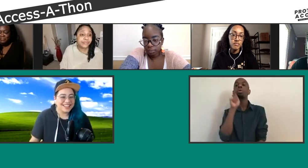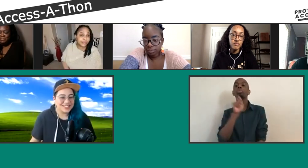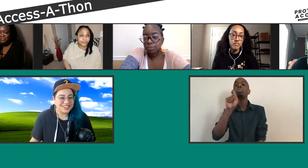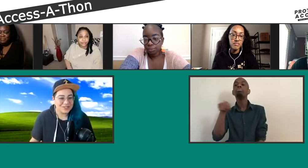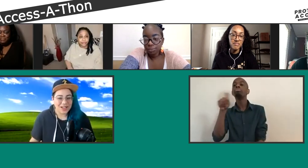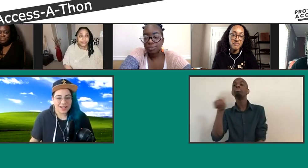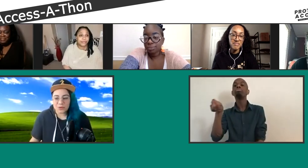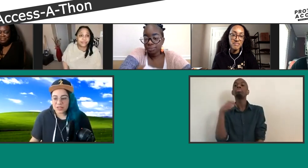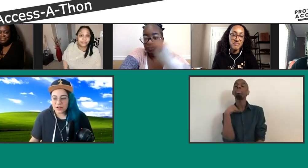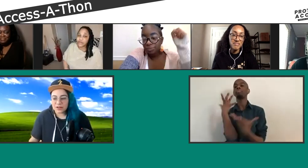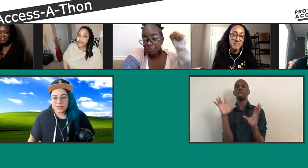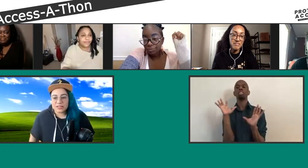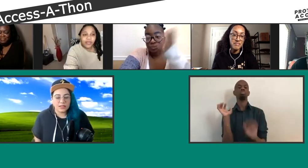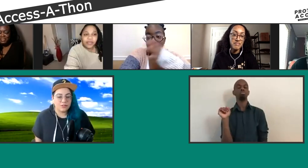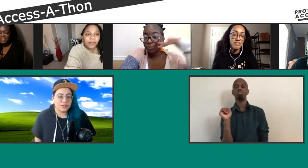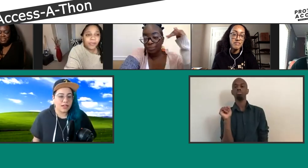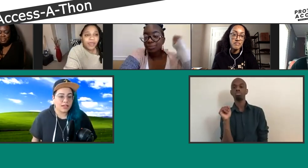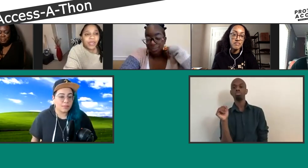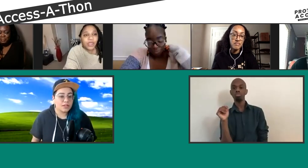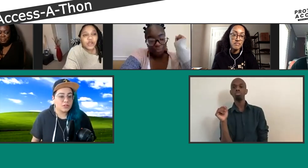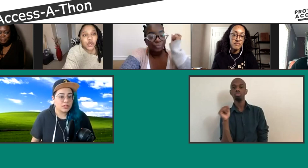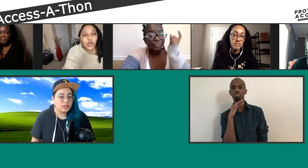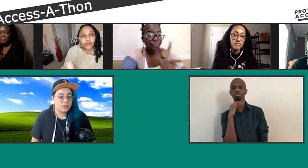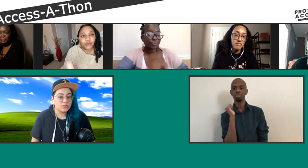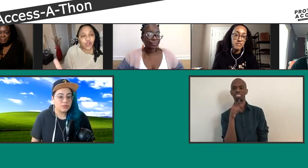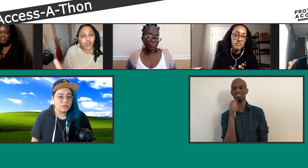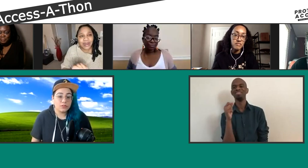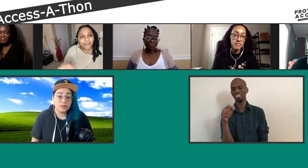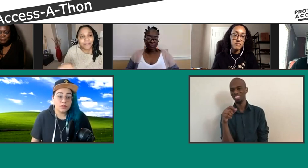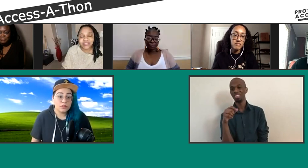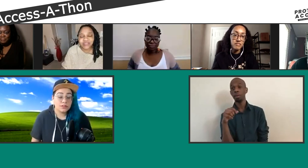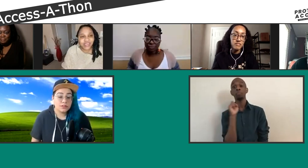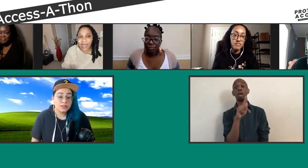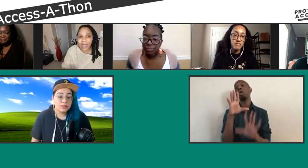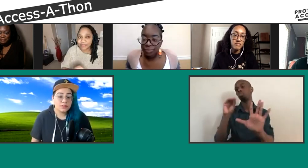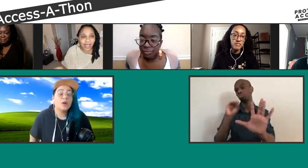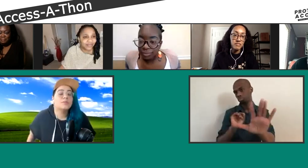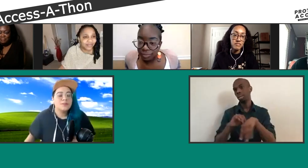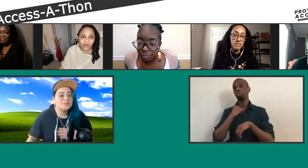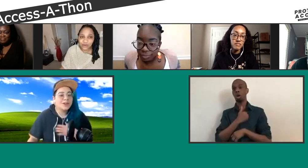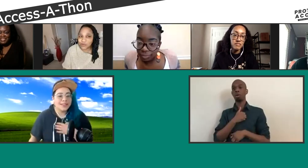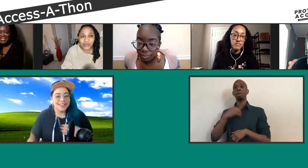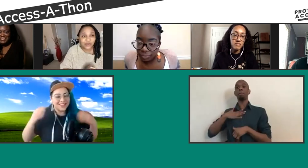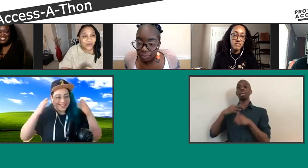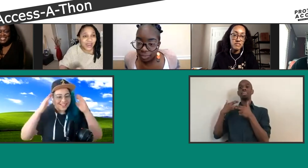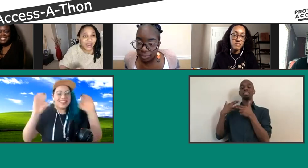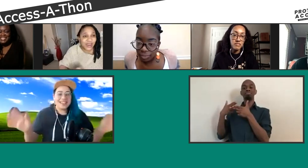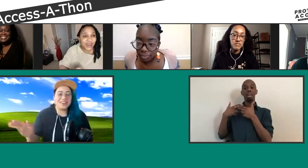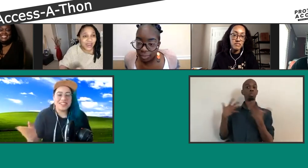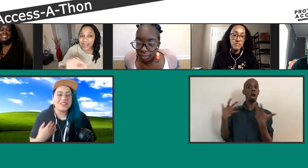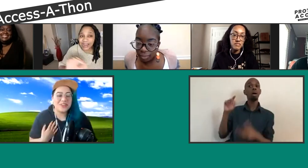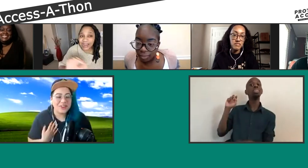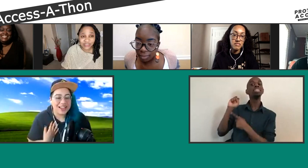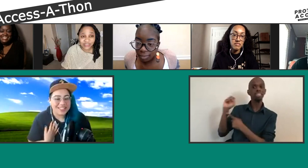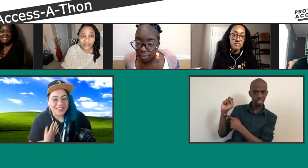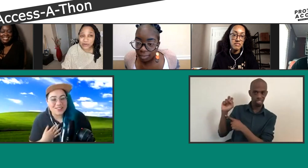Thank you, Tinu. Um, we are coming to the end of our time. I do want to give- No, sorry. My name is T. I am not Tinu. sorry. Thank you.